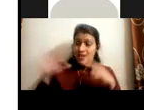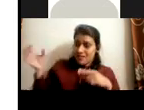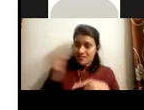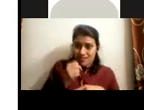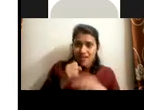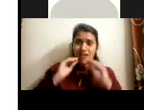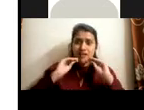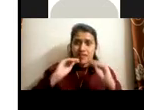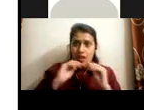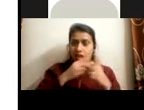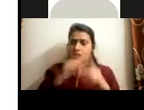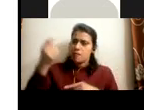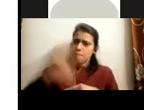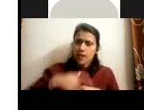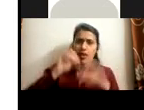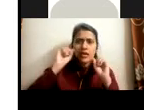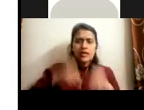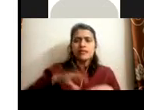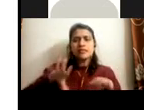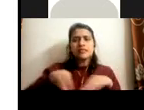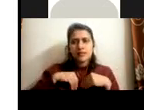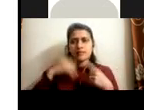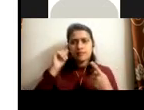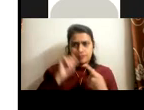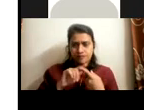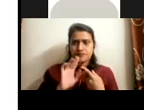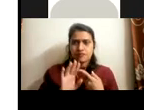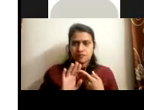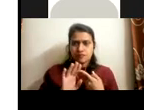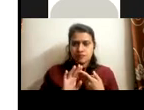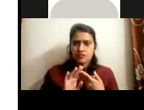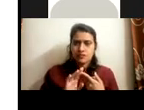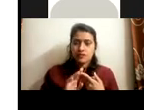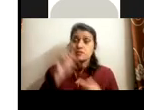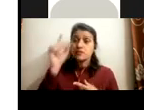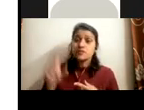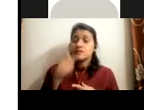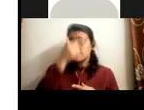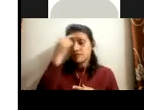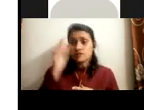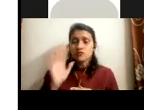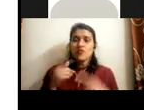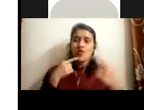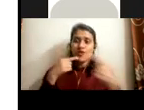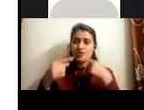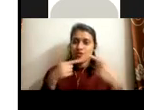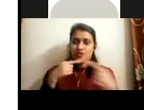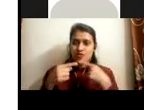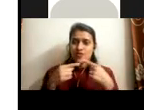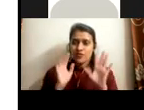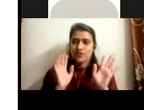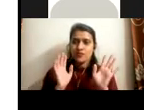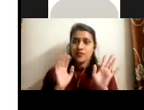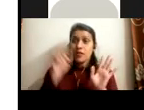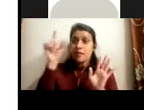et cetera. And no, and it is not necessary. okay, the person gets on the first opportunity to interview there, but if the person is, um,